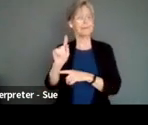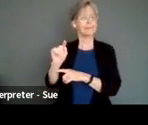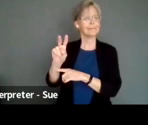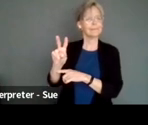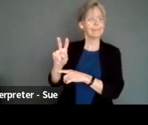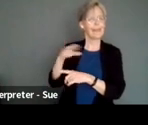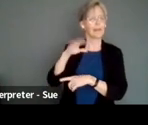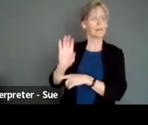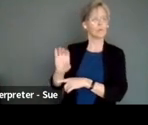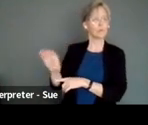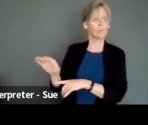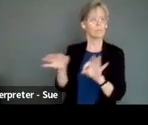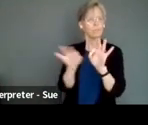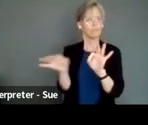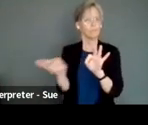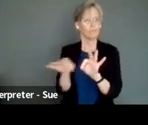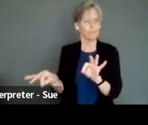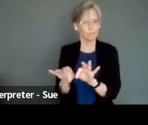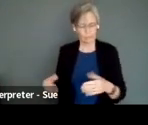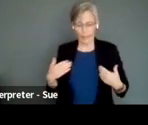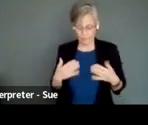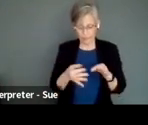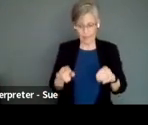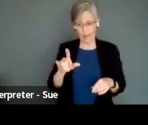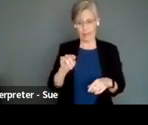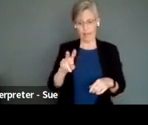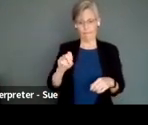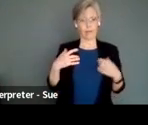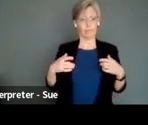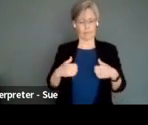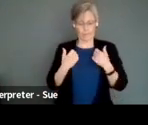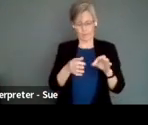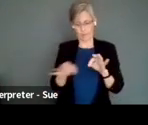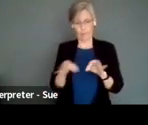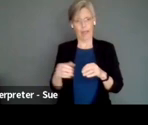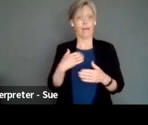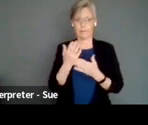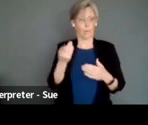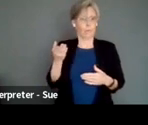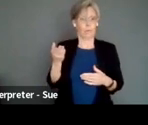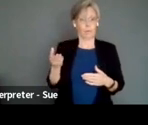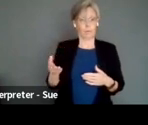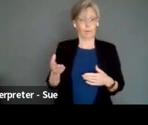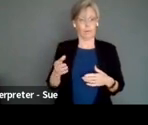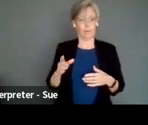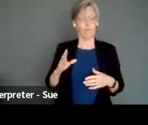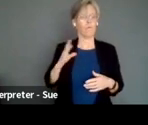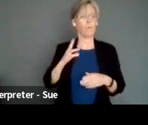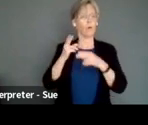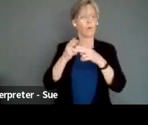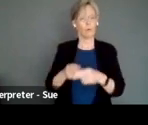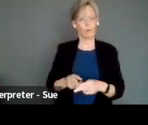for the deaf on our televisions. So you have captioning. So it's live captioning, where you literally have somebody live to call formally, they're called